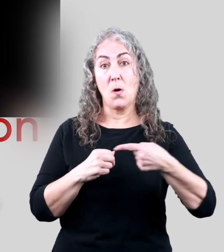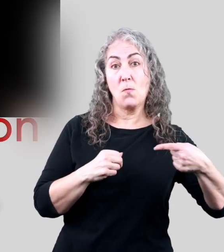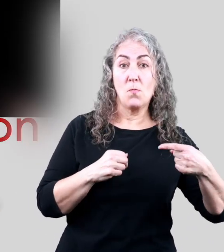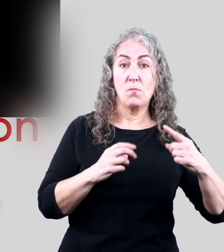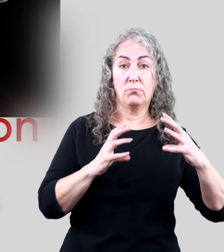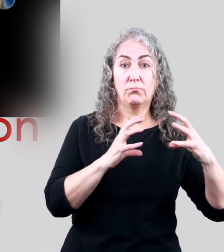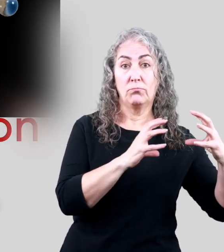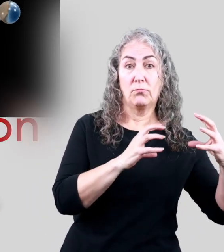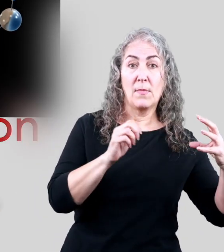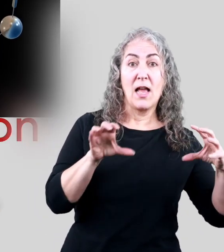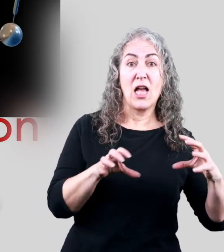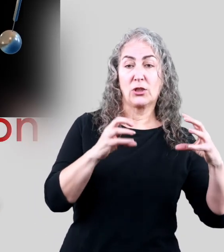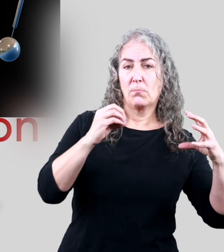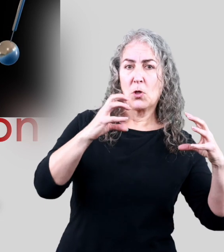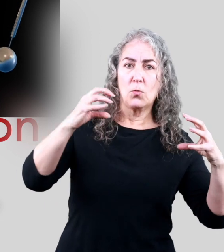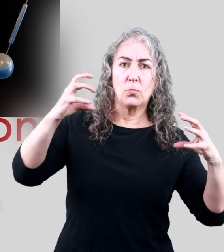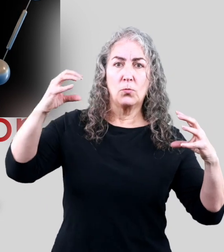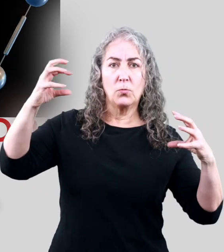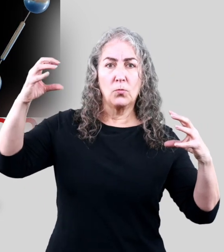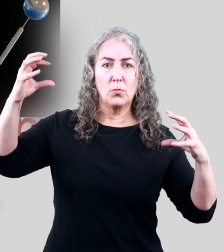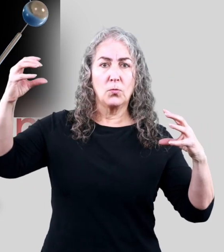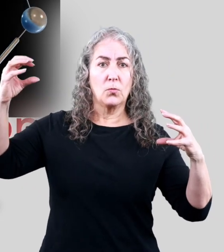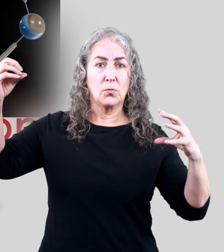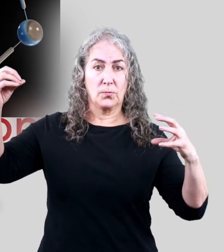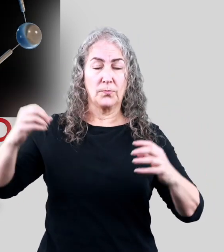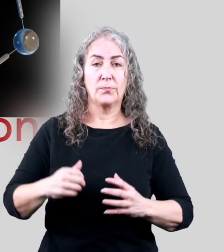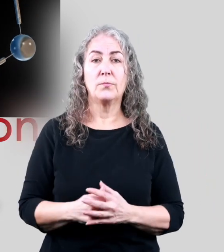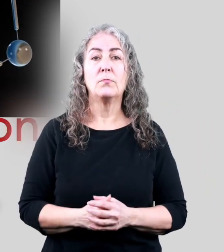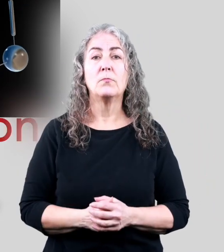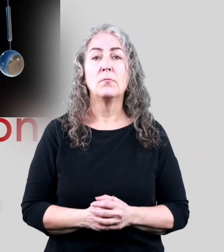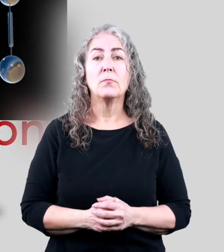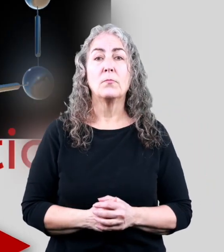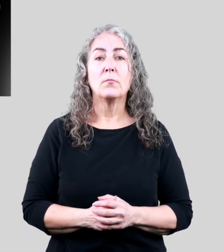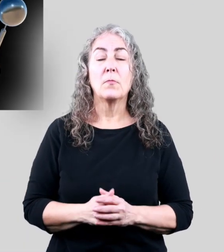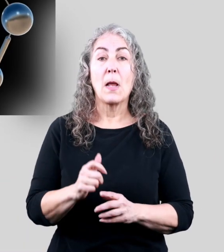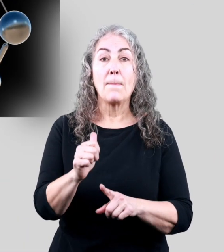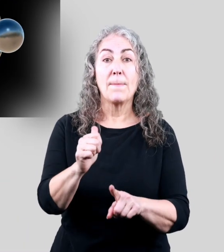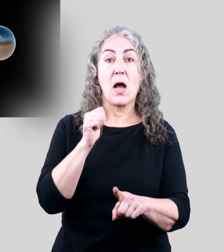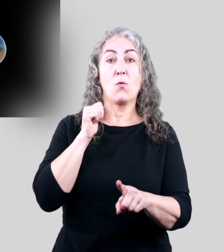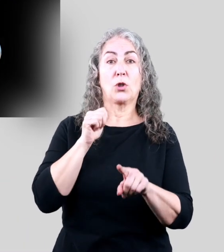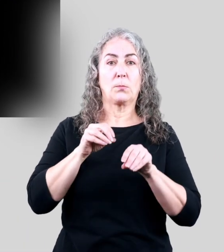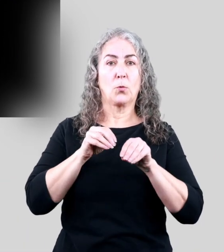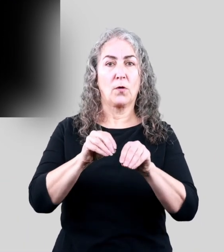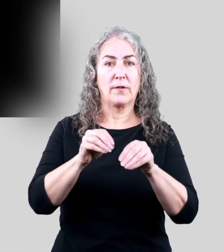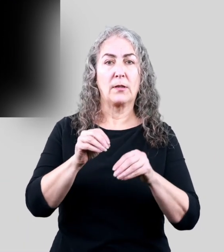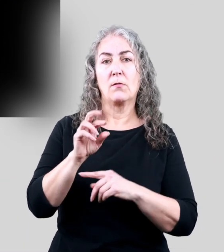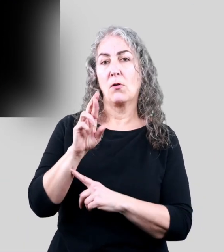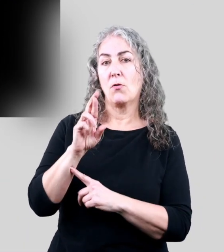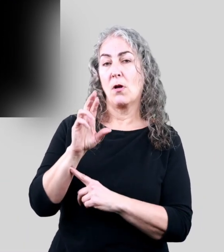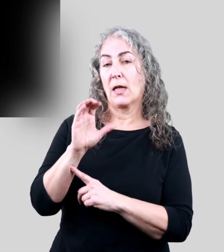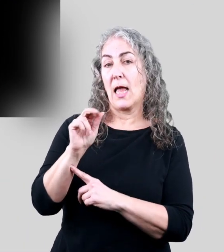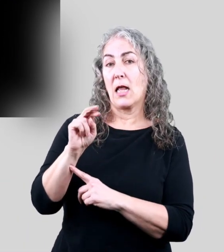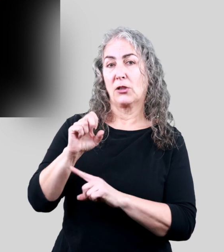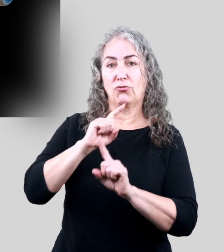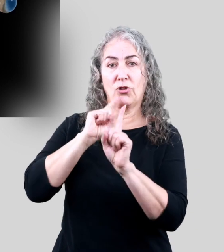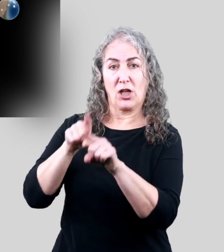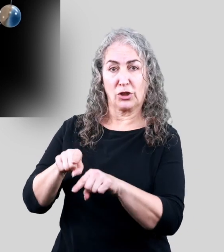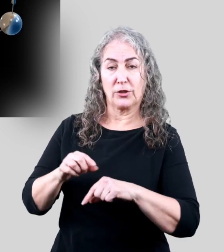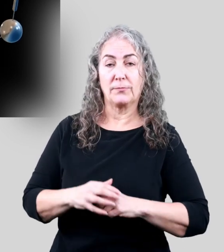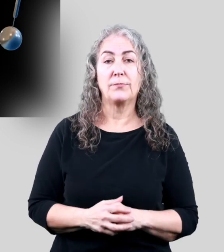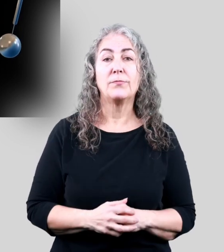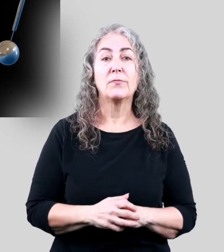backward when the cannonball shot forward? That backward movement is the cannon's reaction